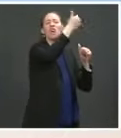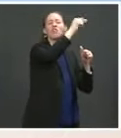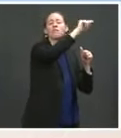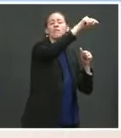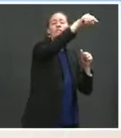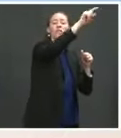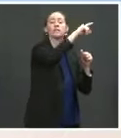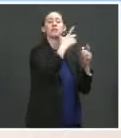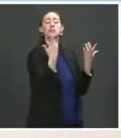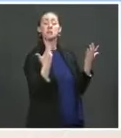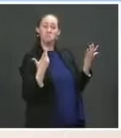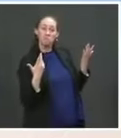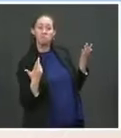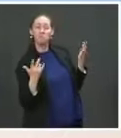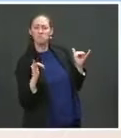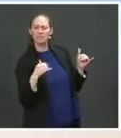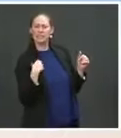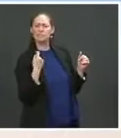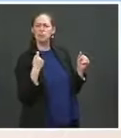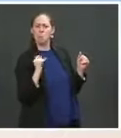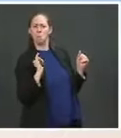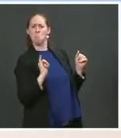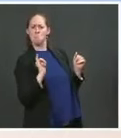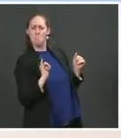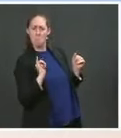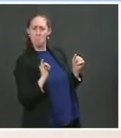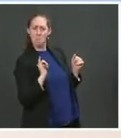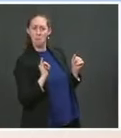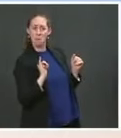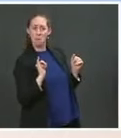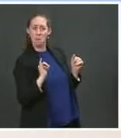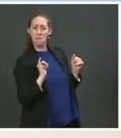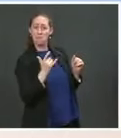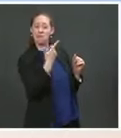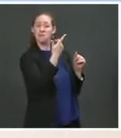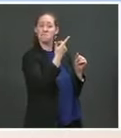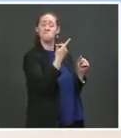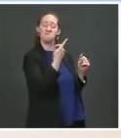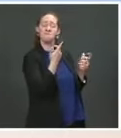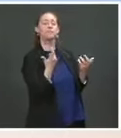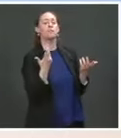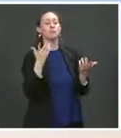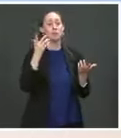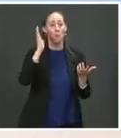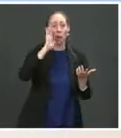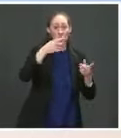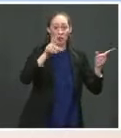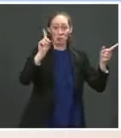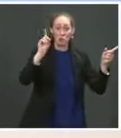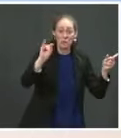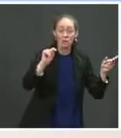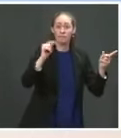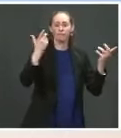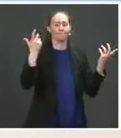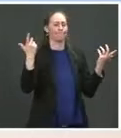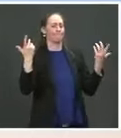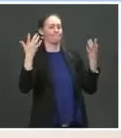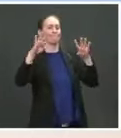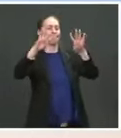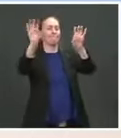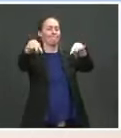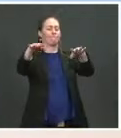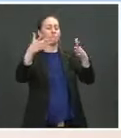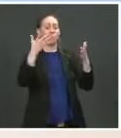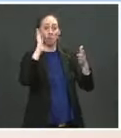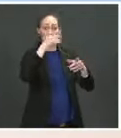that's pretty good. That works if you do those things. The question is, will they do them? And the question is, what's the follow-through in enforcement? Now,